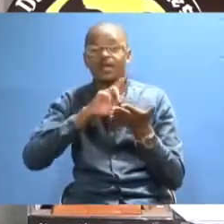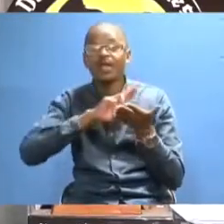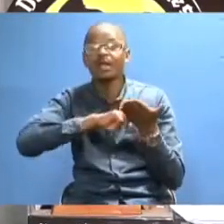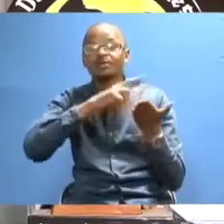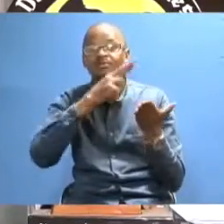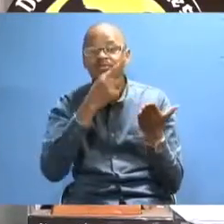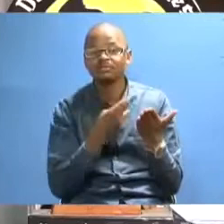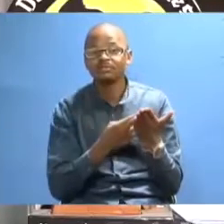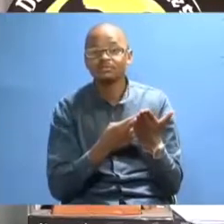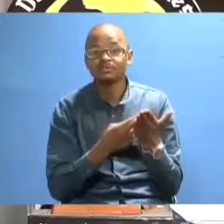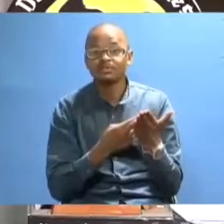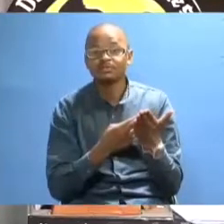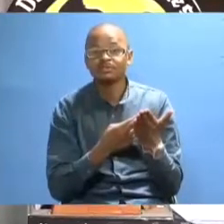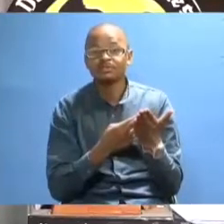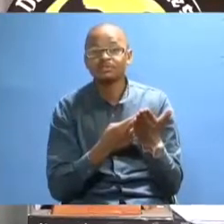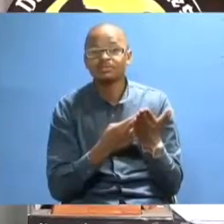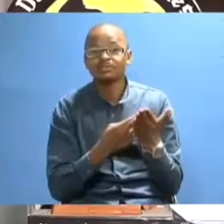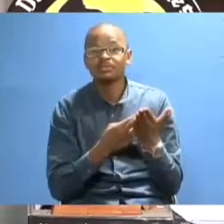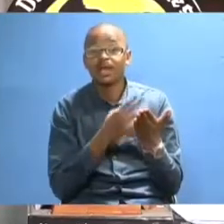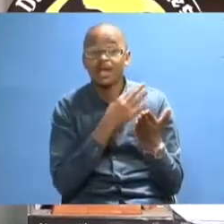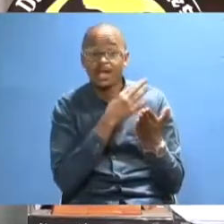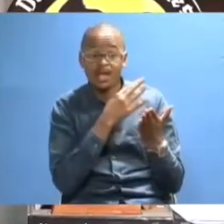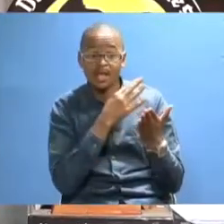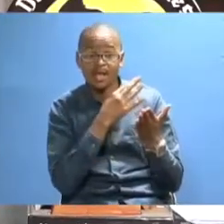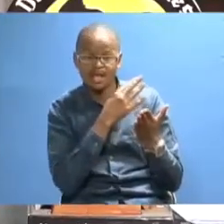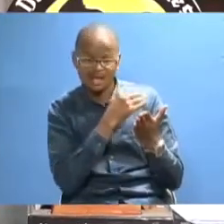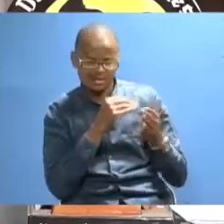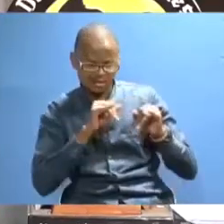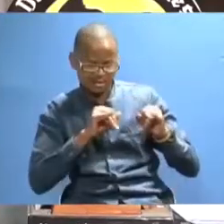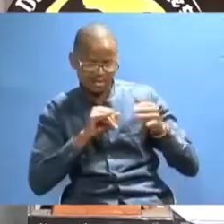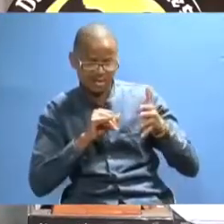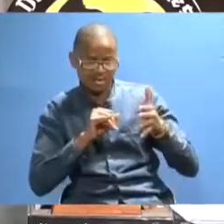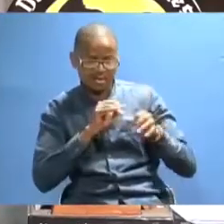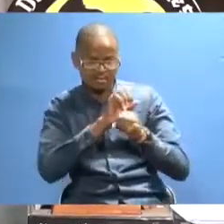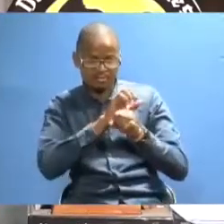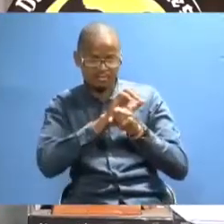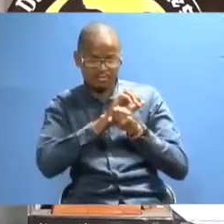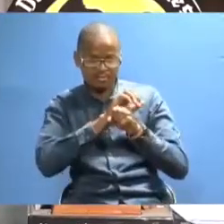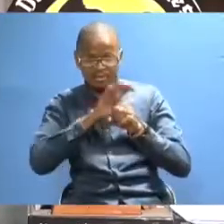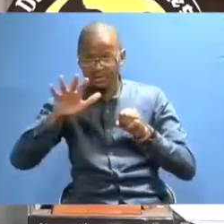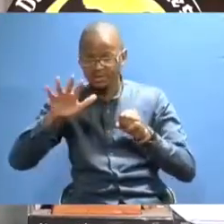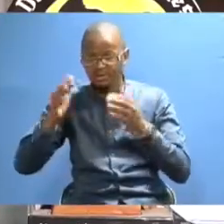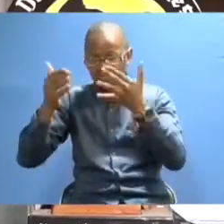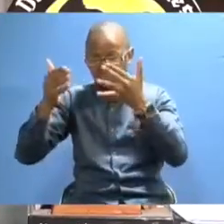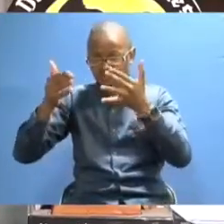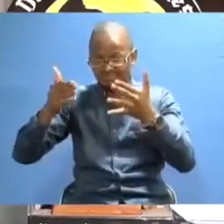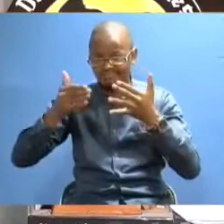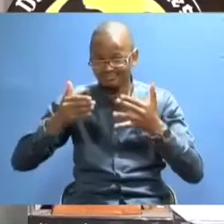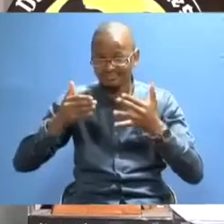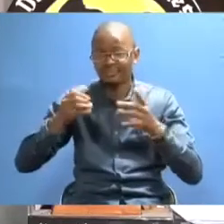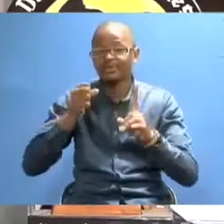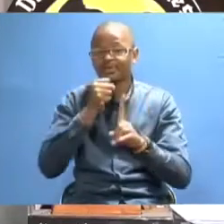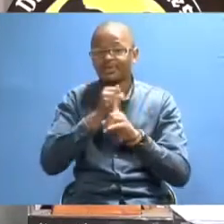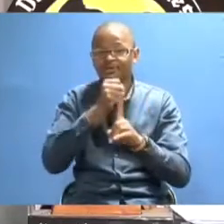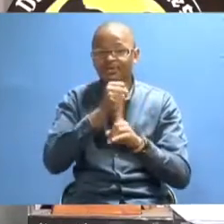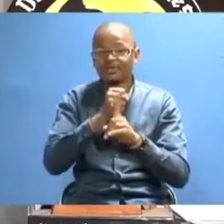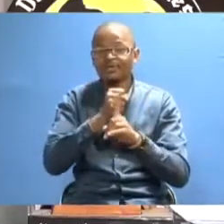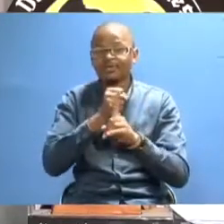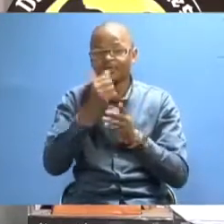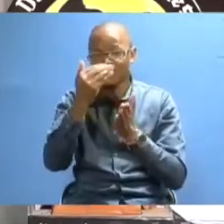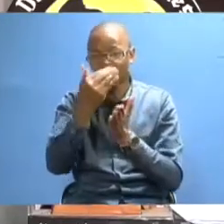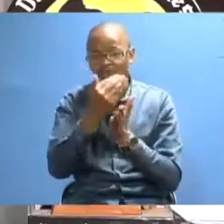in the region. As you keep and stay safe from COVID-19, welcome to our orientation